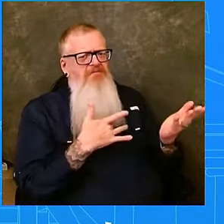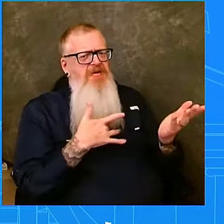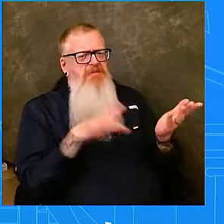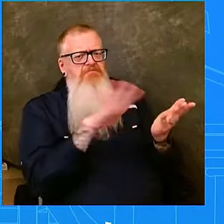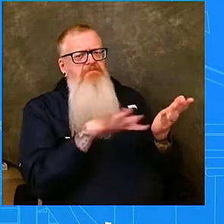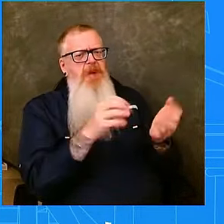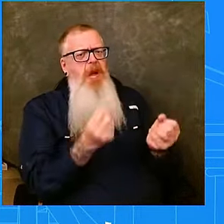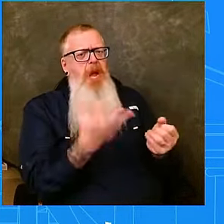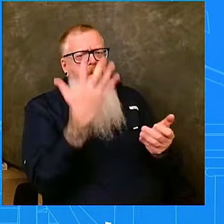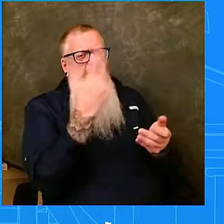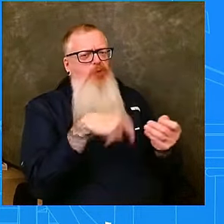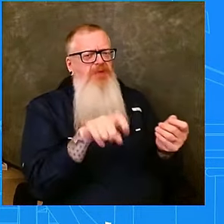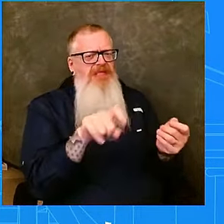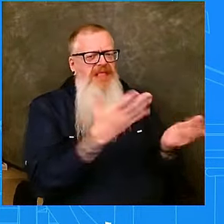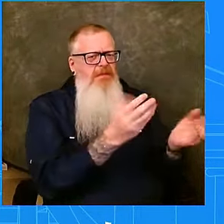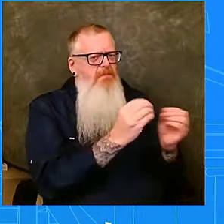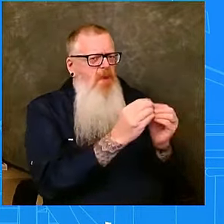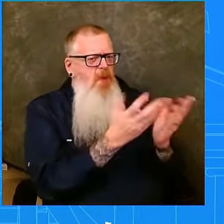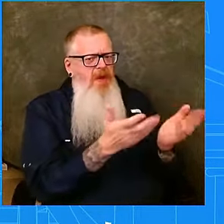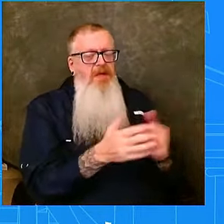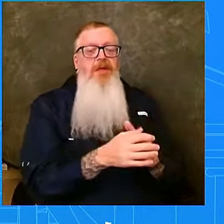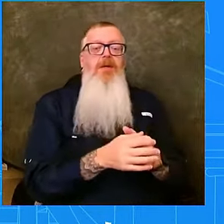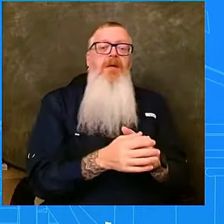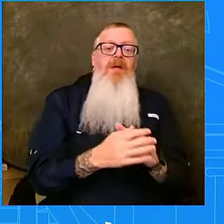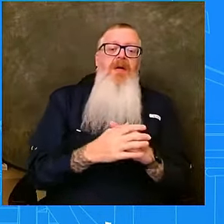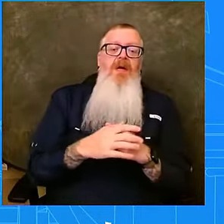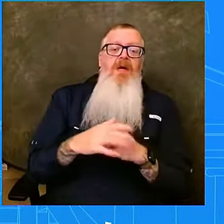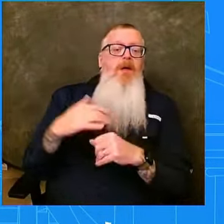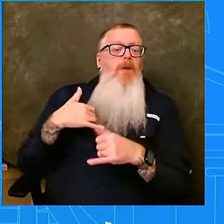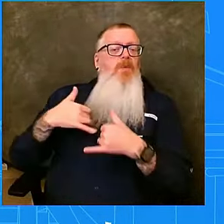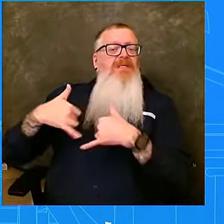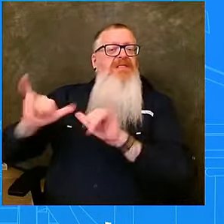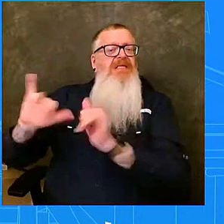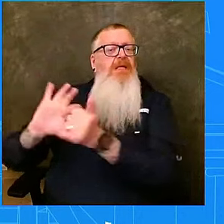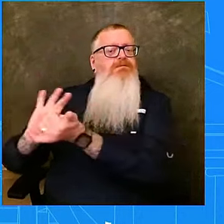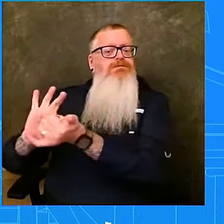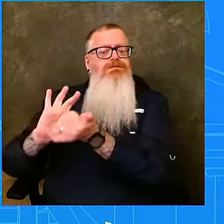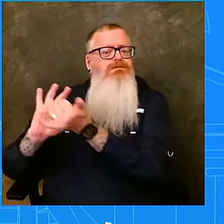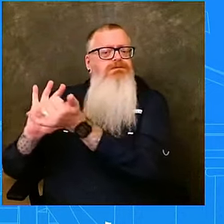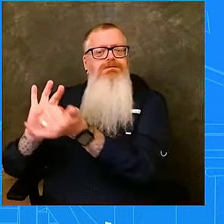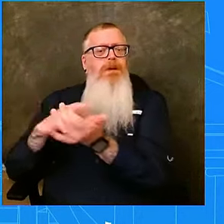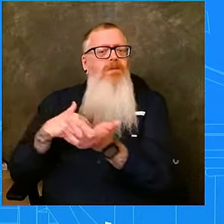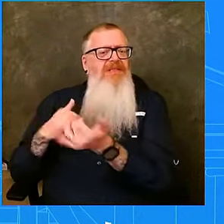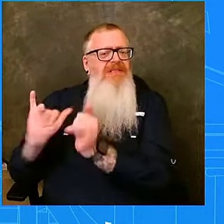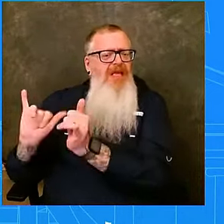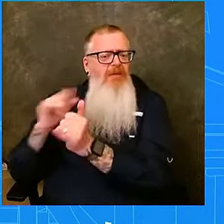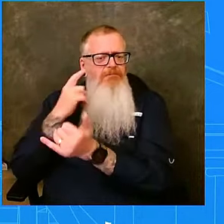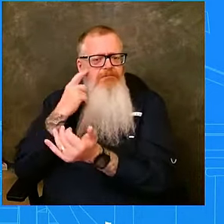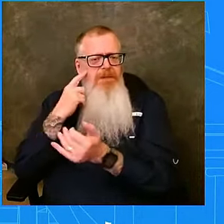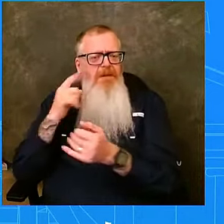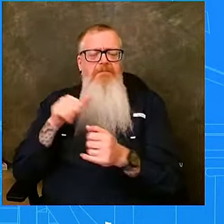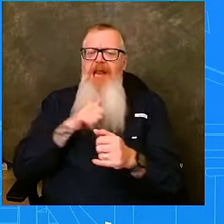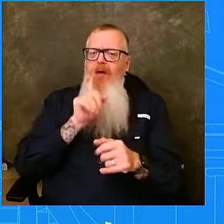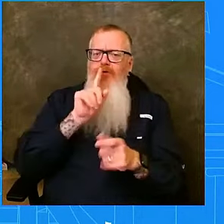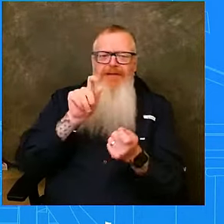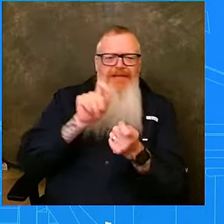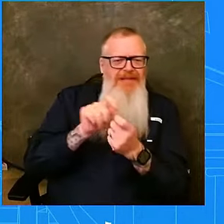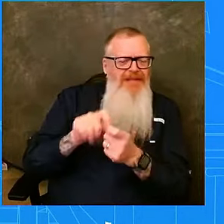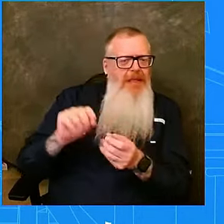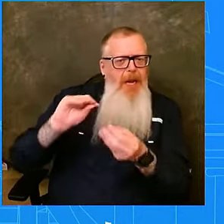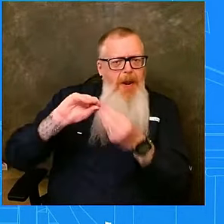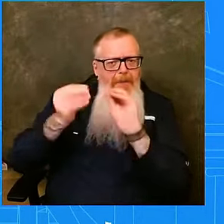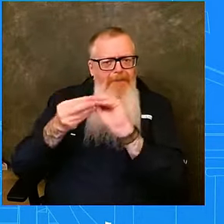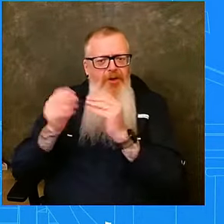continuing to make that assessment, as we do not know what it's going to cost us right now to get through Hurricane Milton. I think, as I've briefed all of you before,